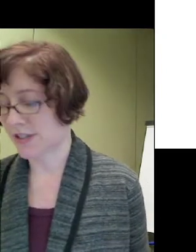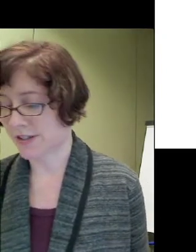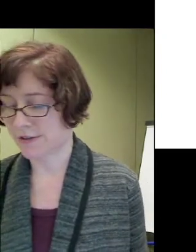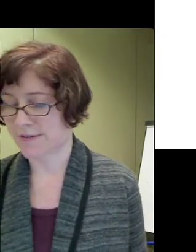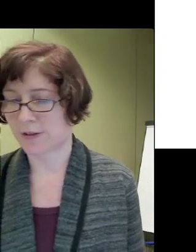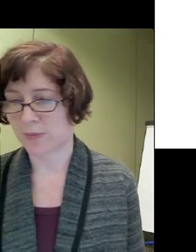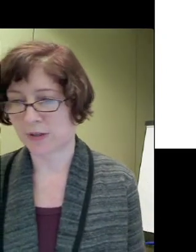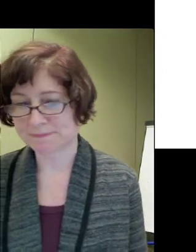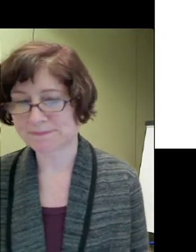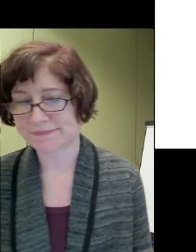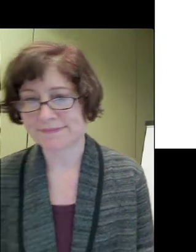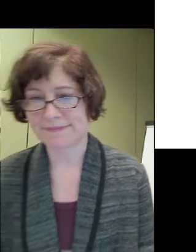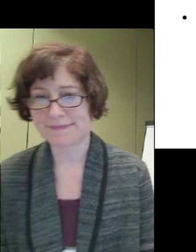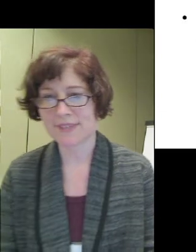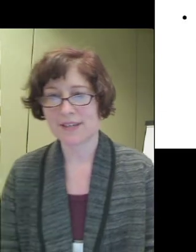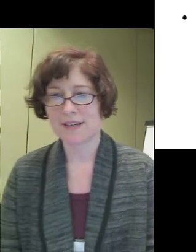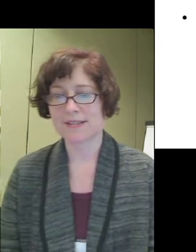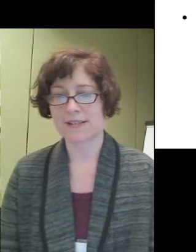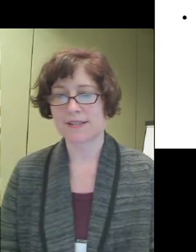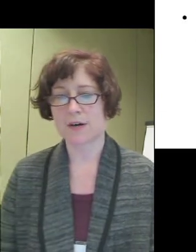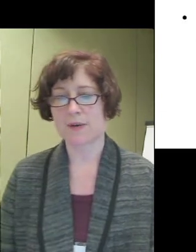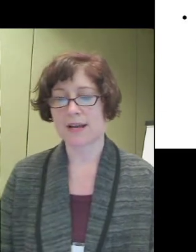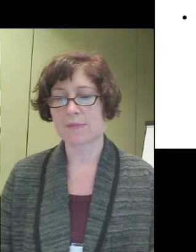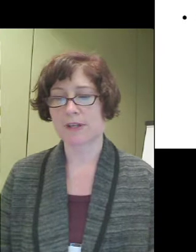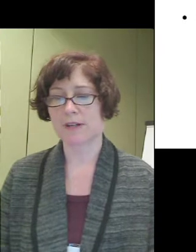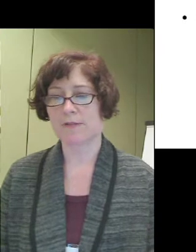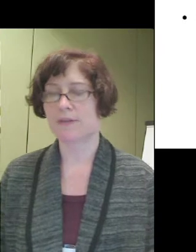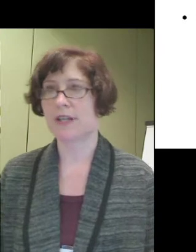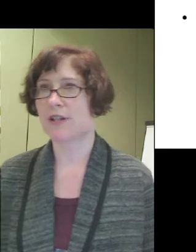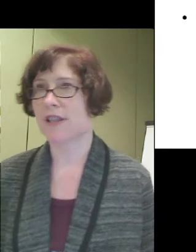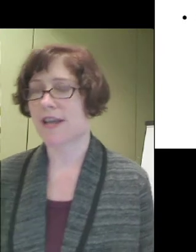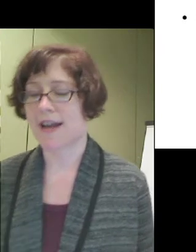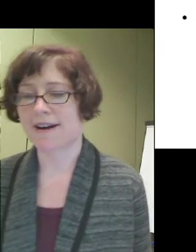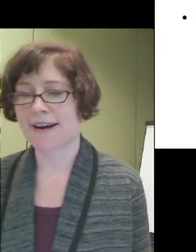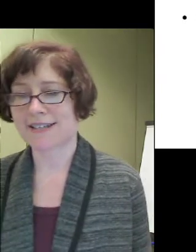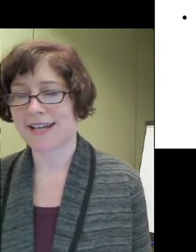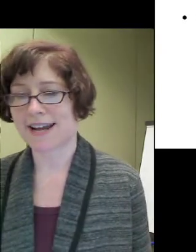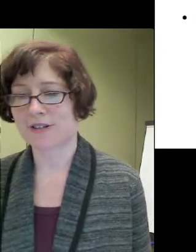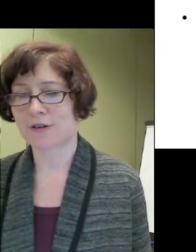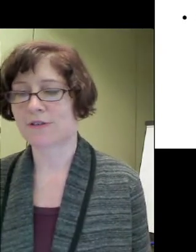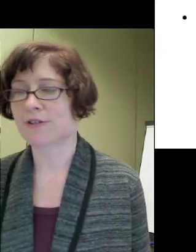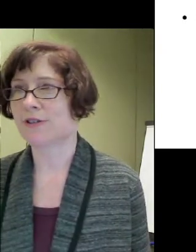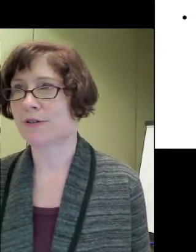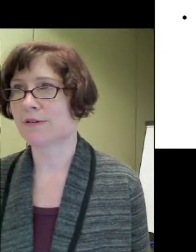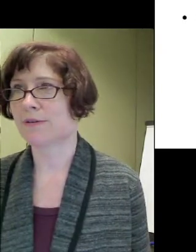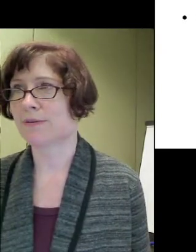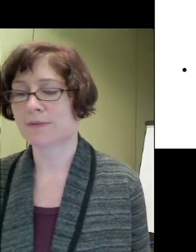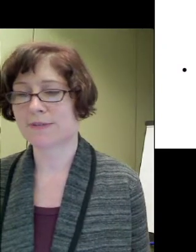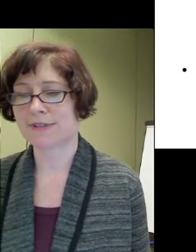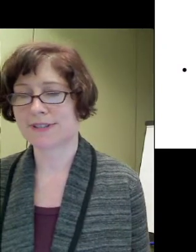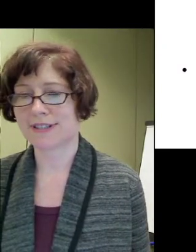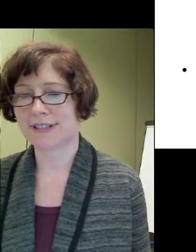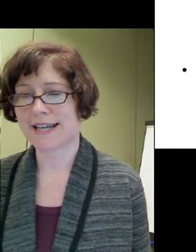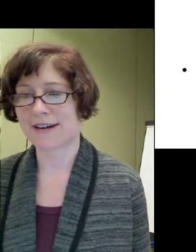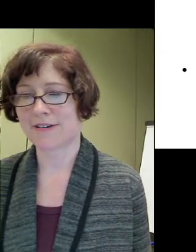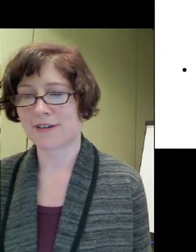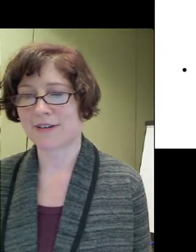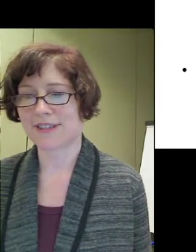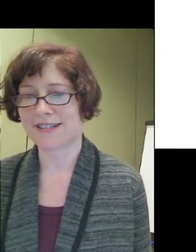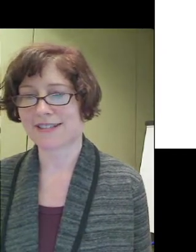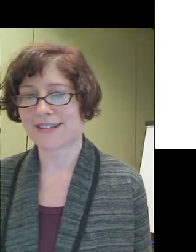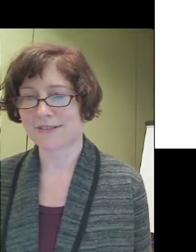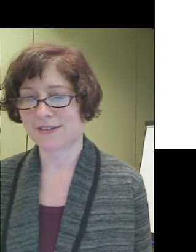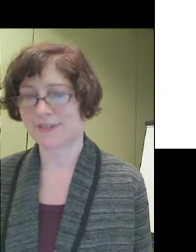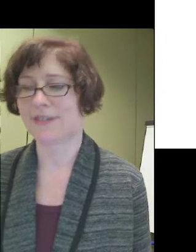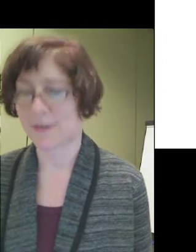technologies that are available. So, and I'm going to finish there and hand over to Larry,